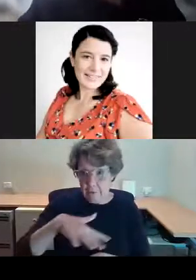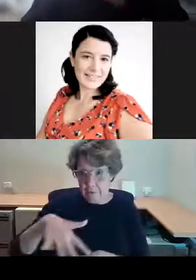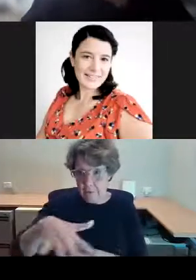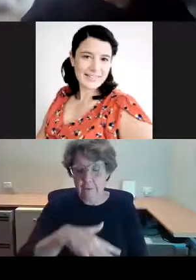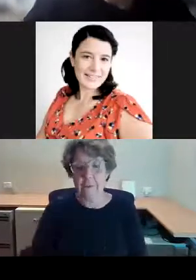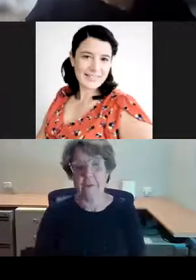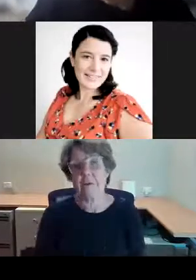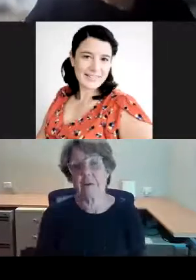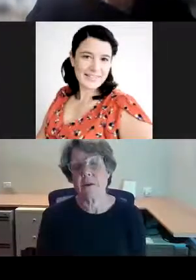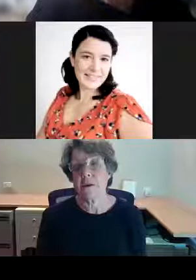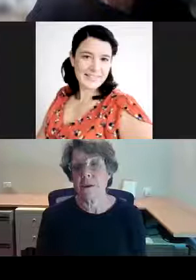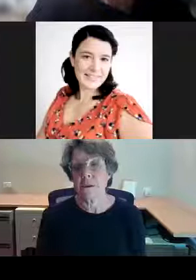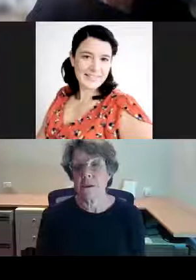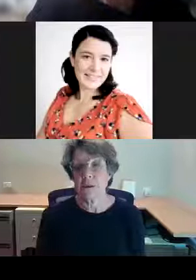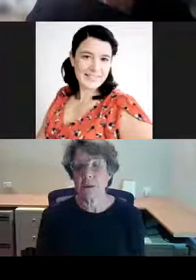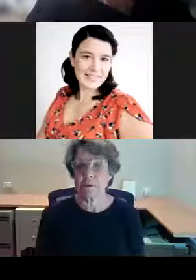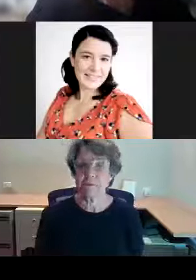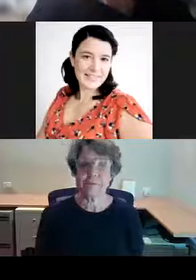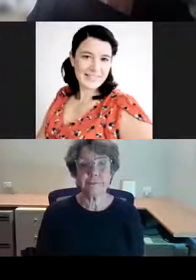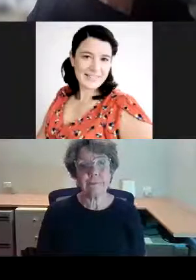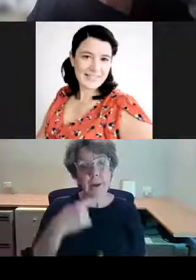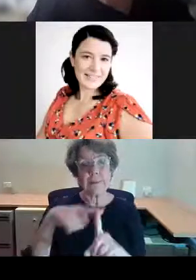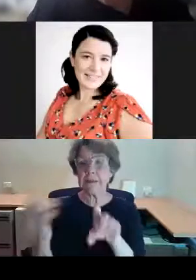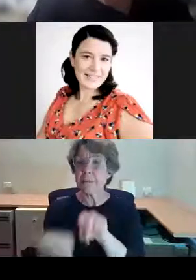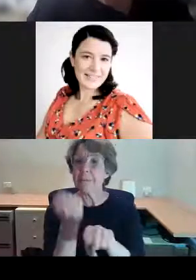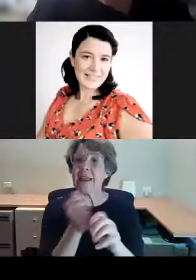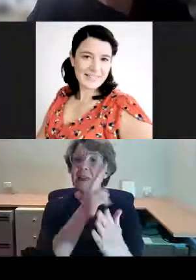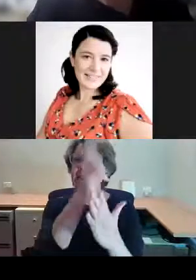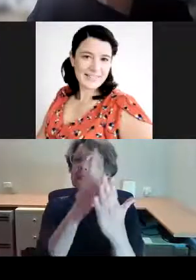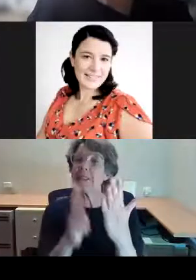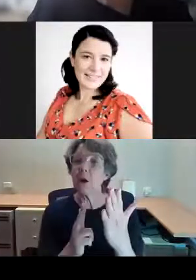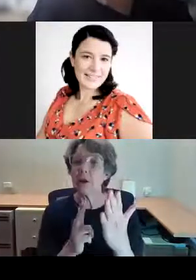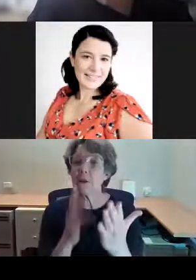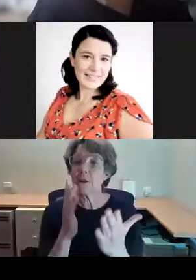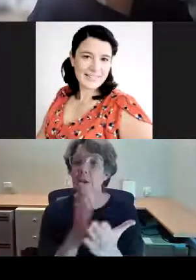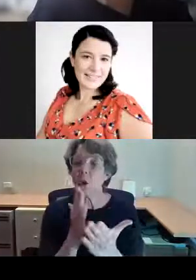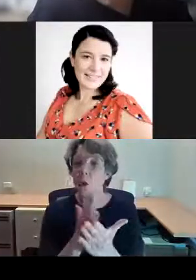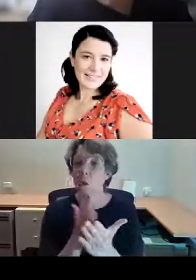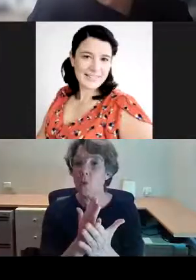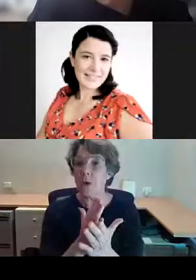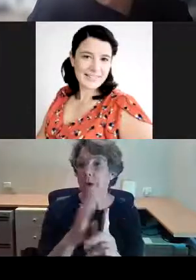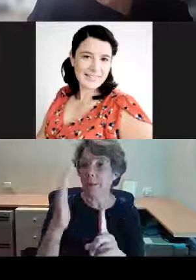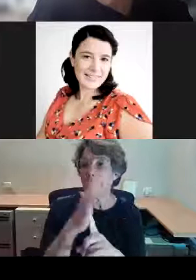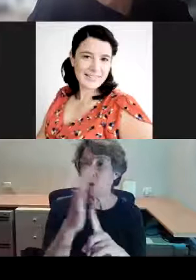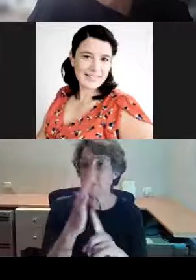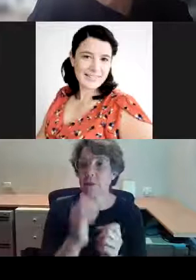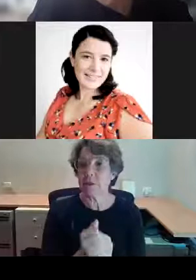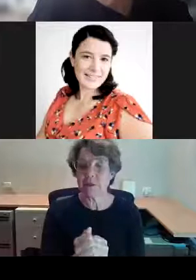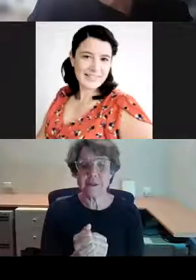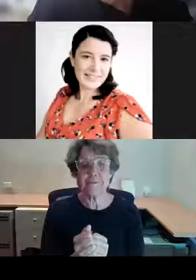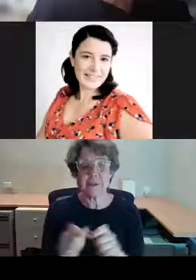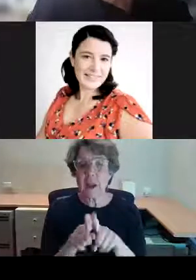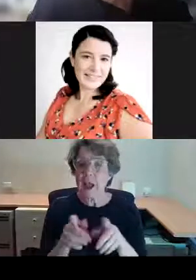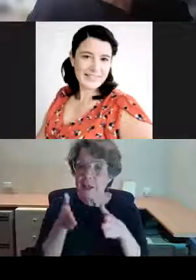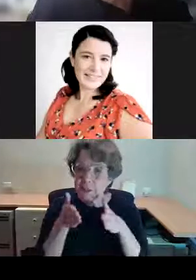produce a design that was quite significantly grounded in the streetscape, as I said.